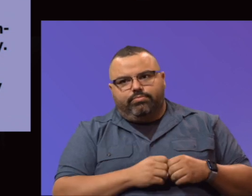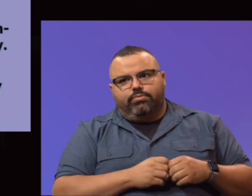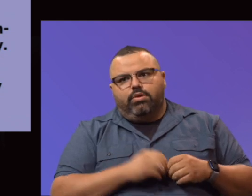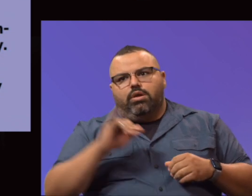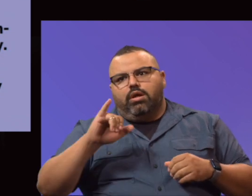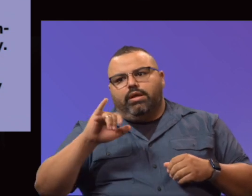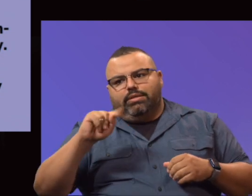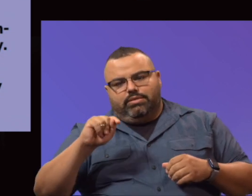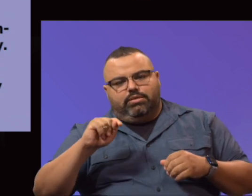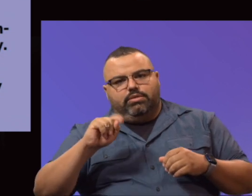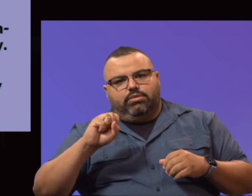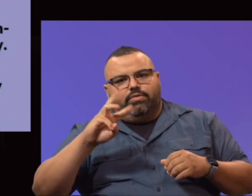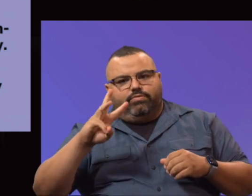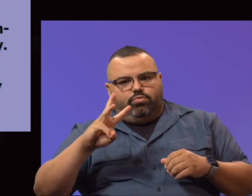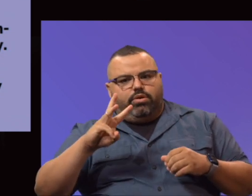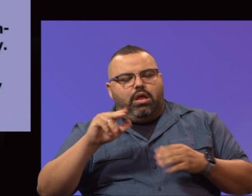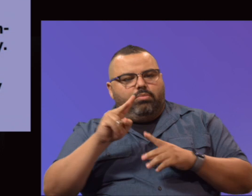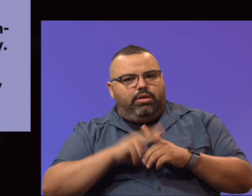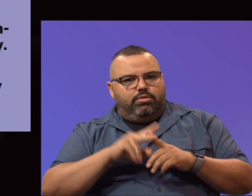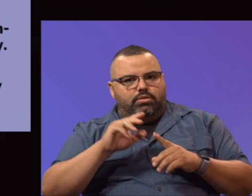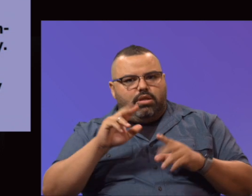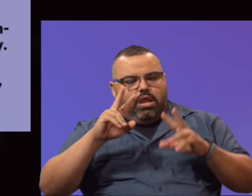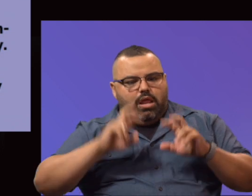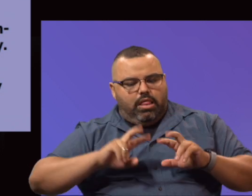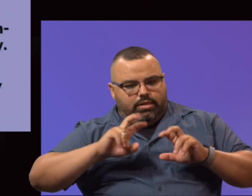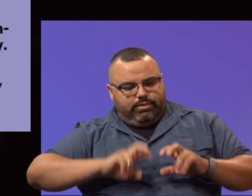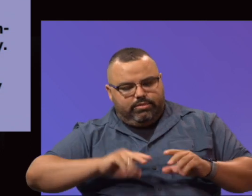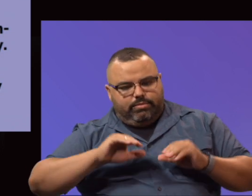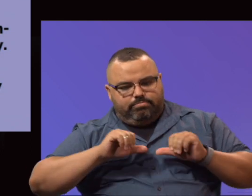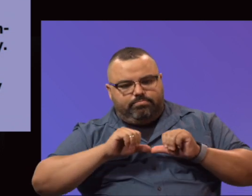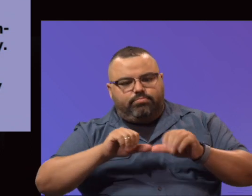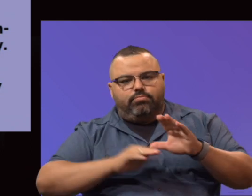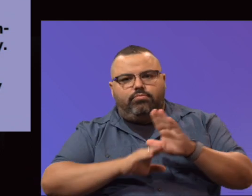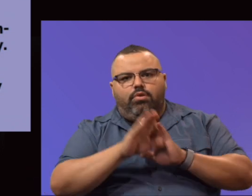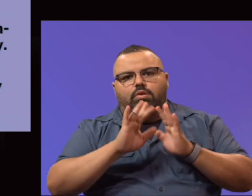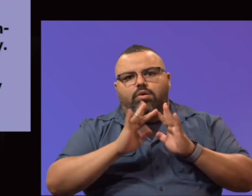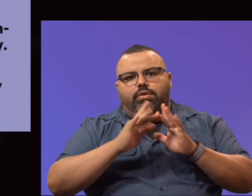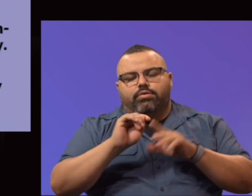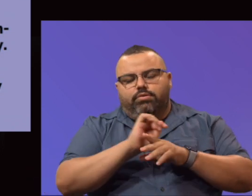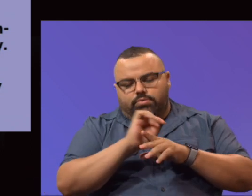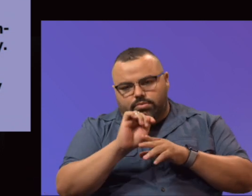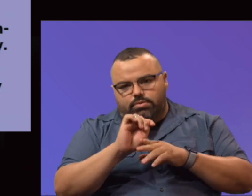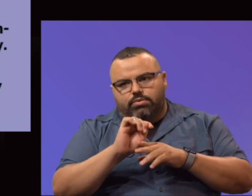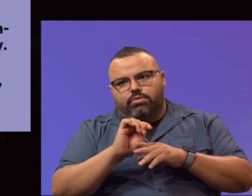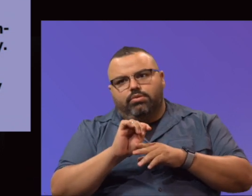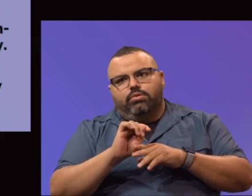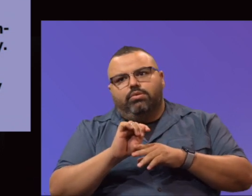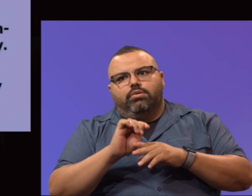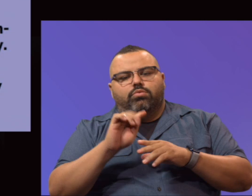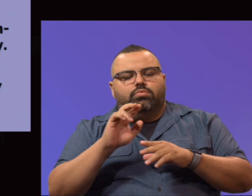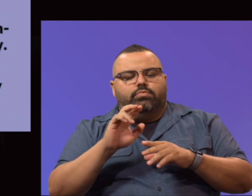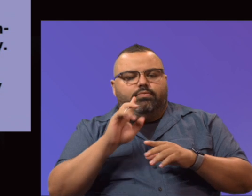analytics. They have moved forward with developing the online training, repository documents, staff online